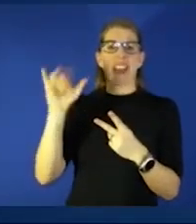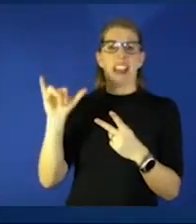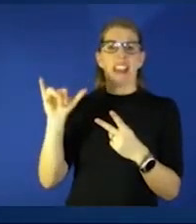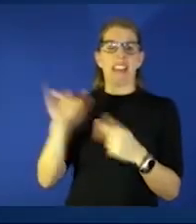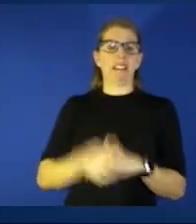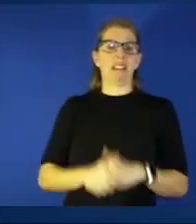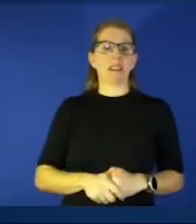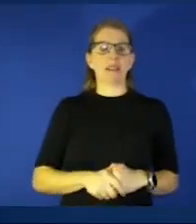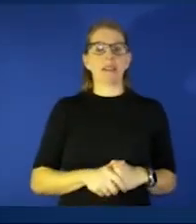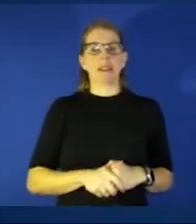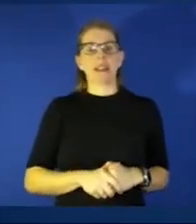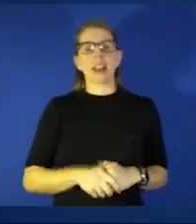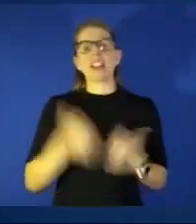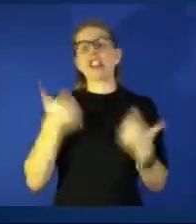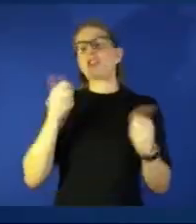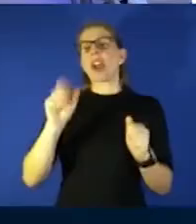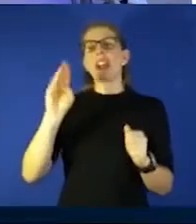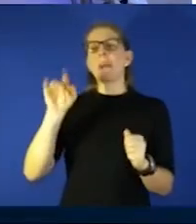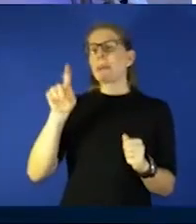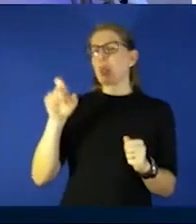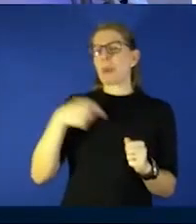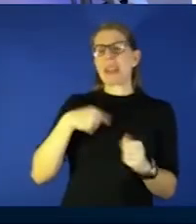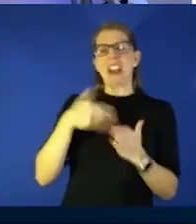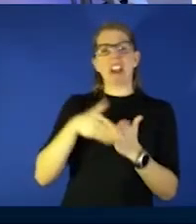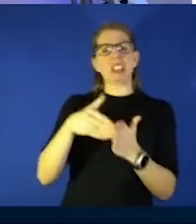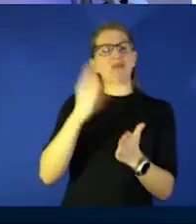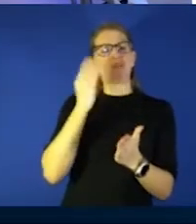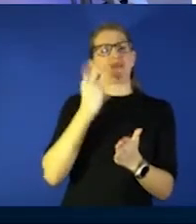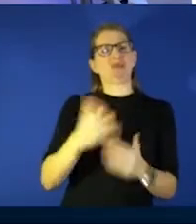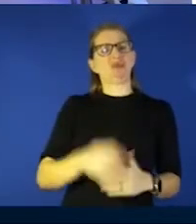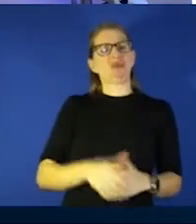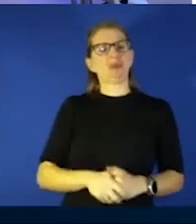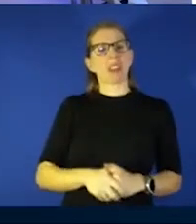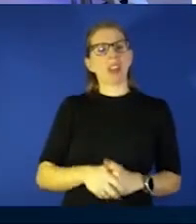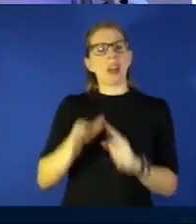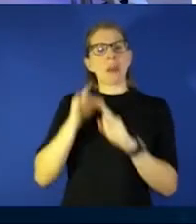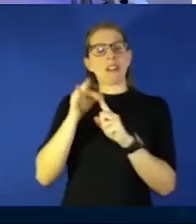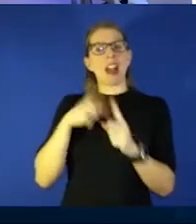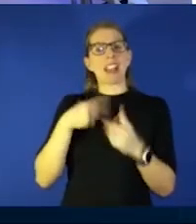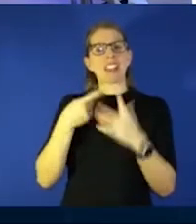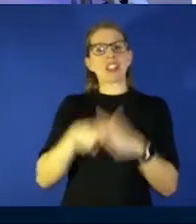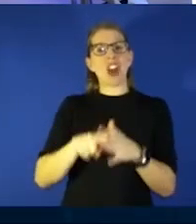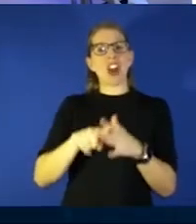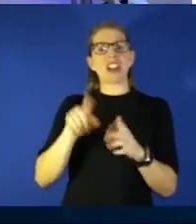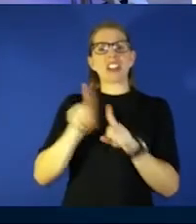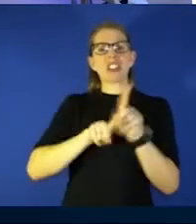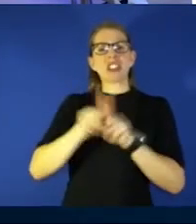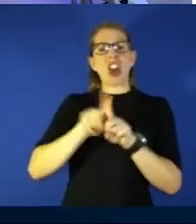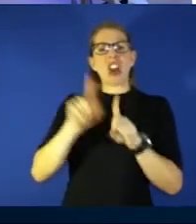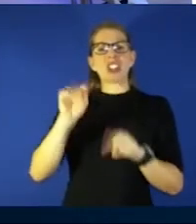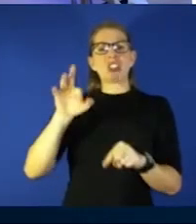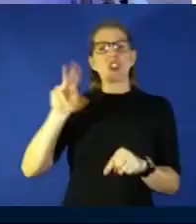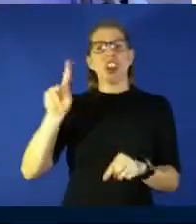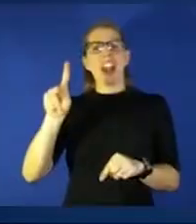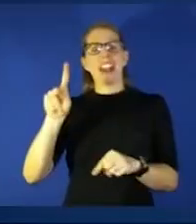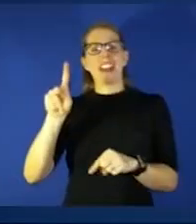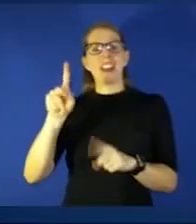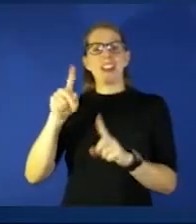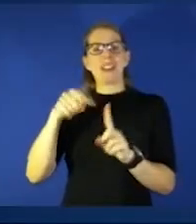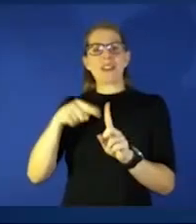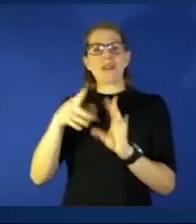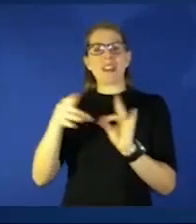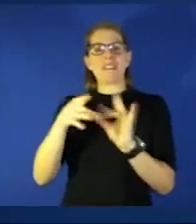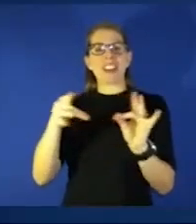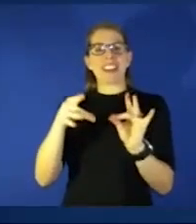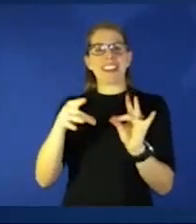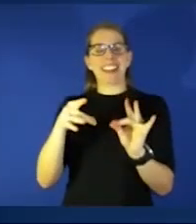to mute me all the time by the way especially i'm starting to make a star trek reference live long and prosper brother exactly